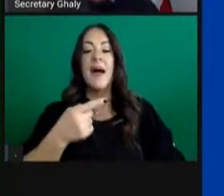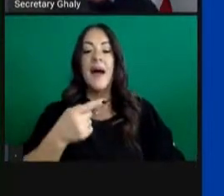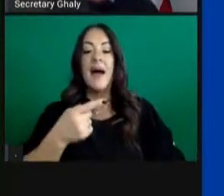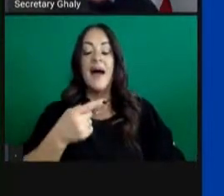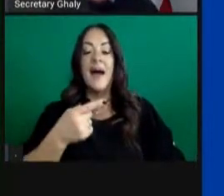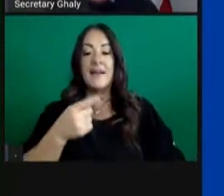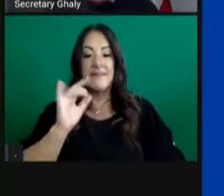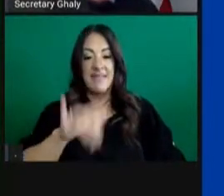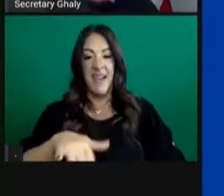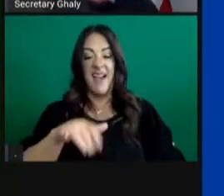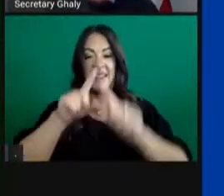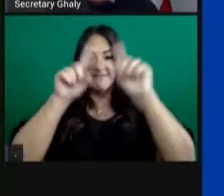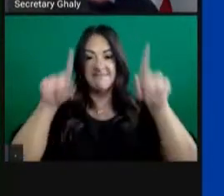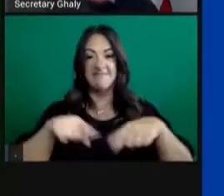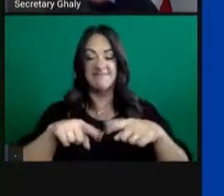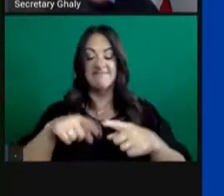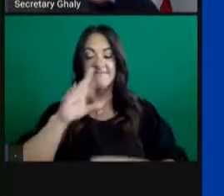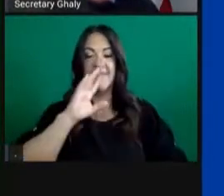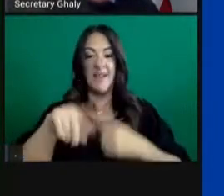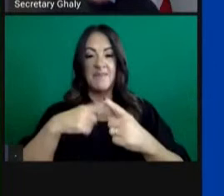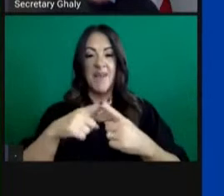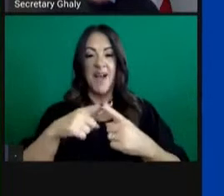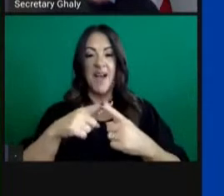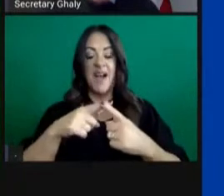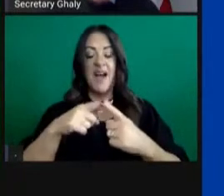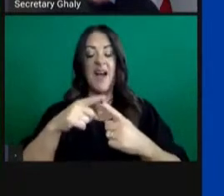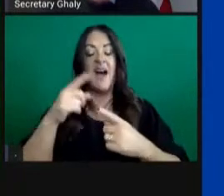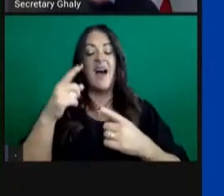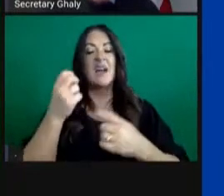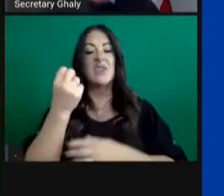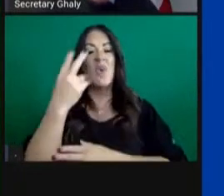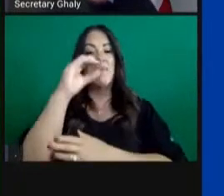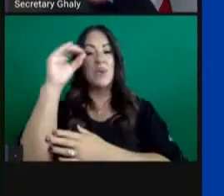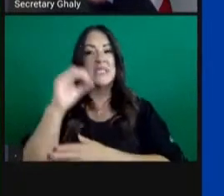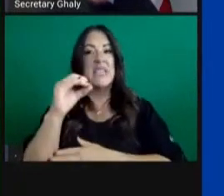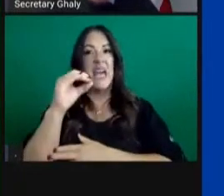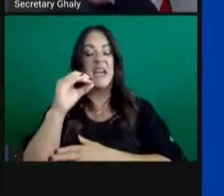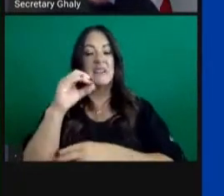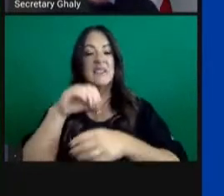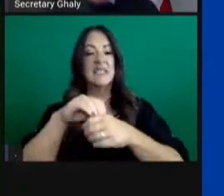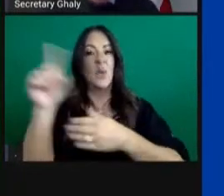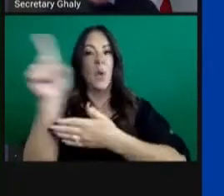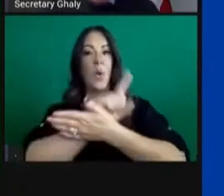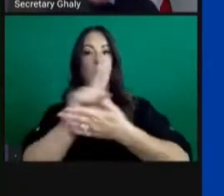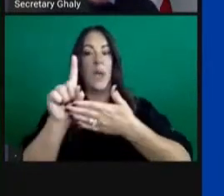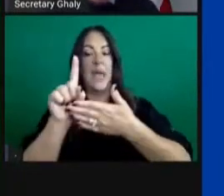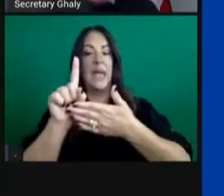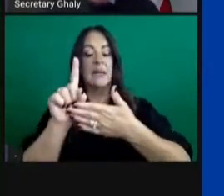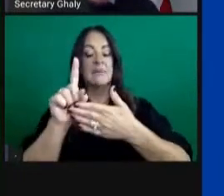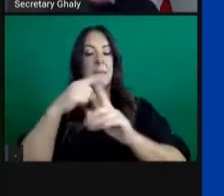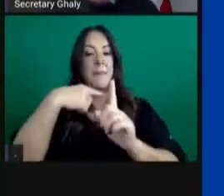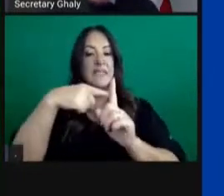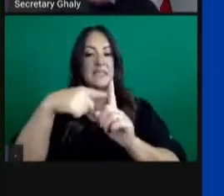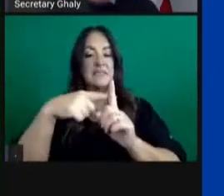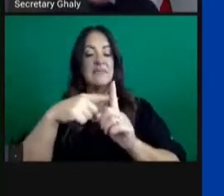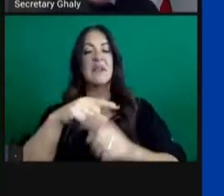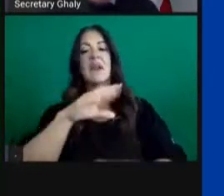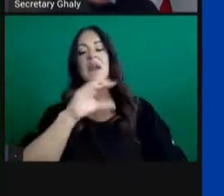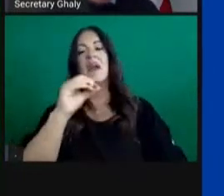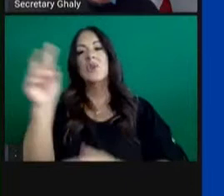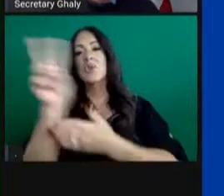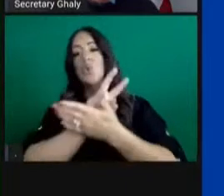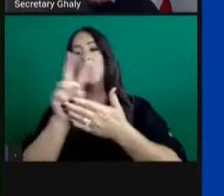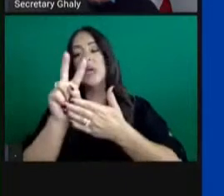Again, the comparison are seven-day positivities at 12%, 14-day hanging there consistently at 12